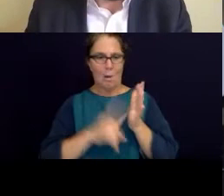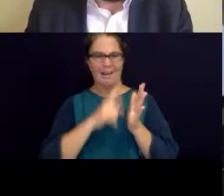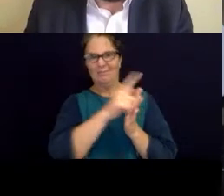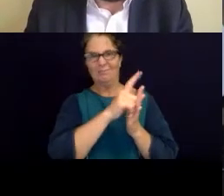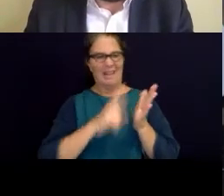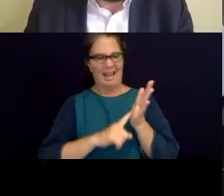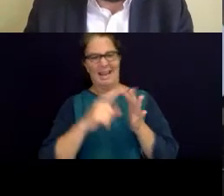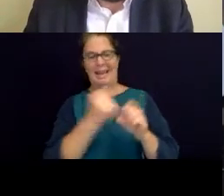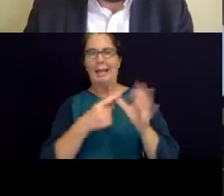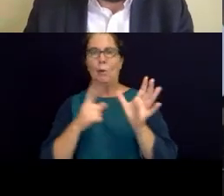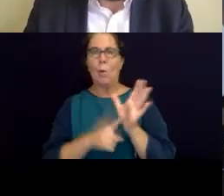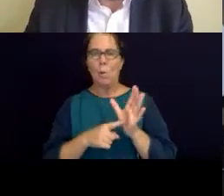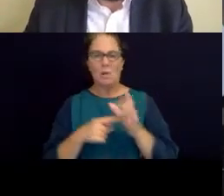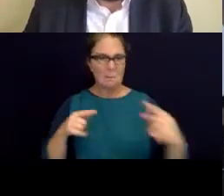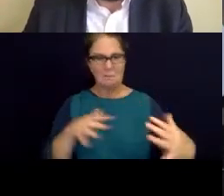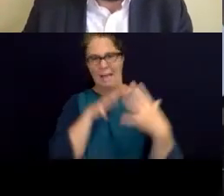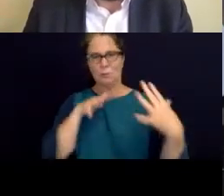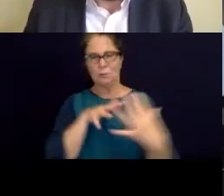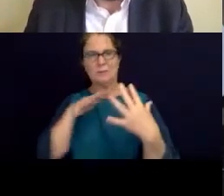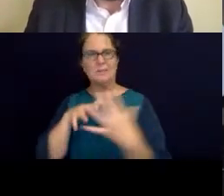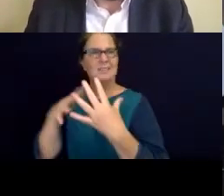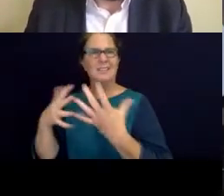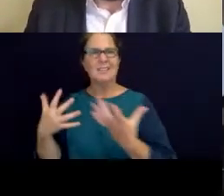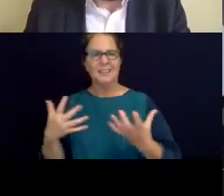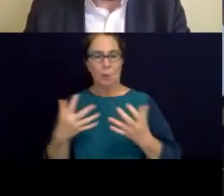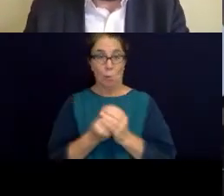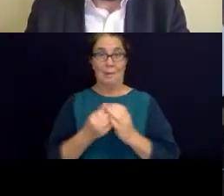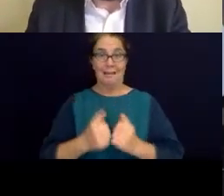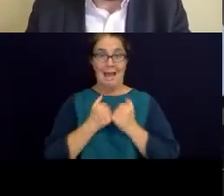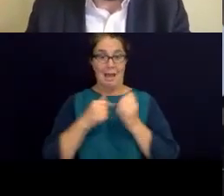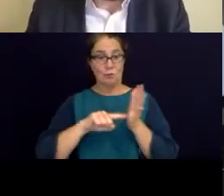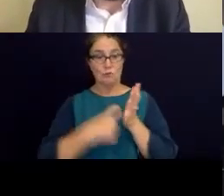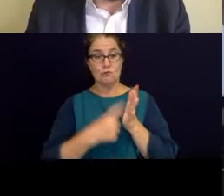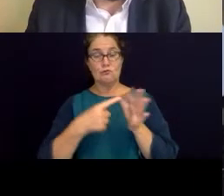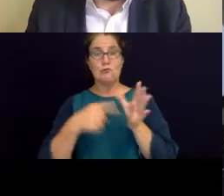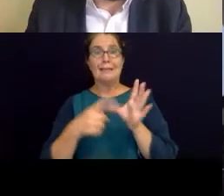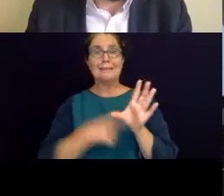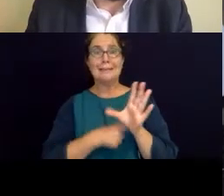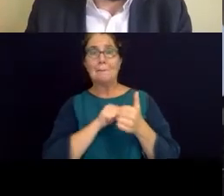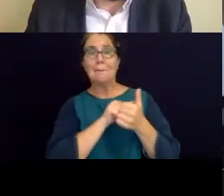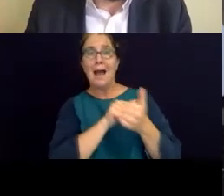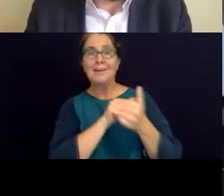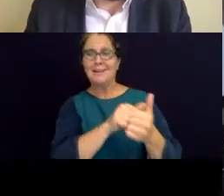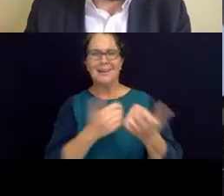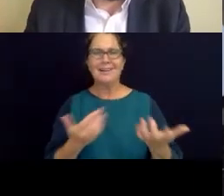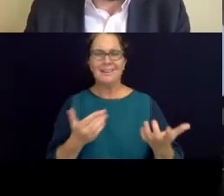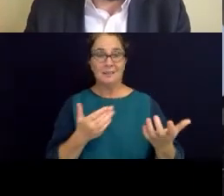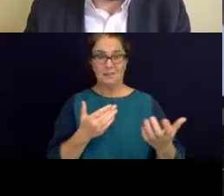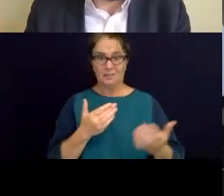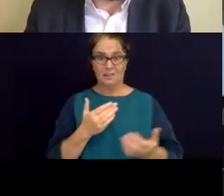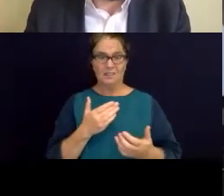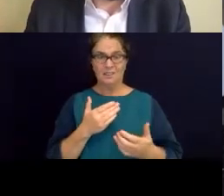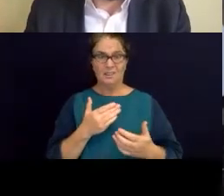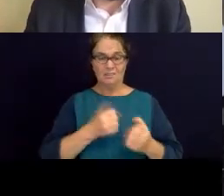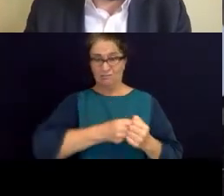that will end up through whatever process of not